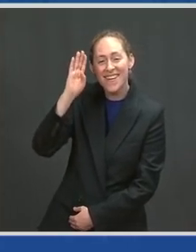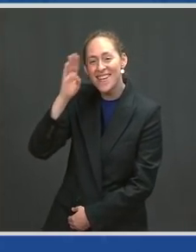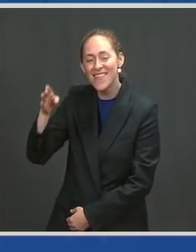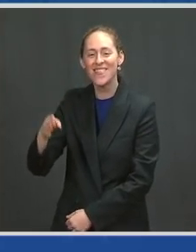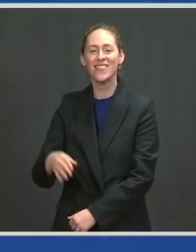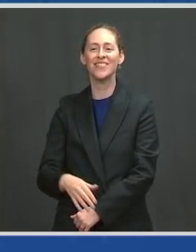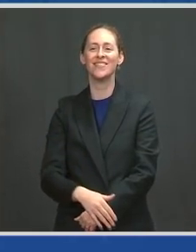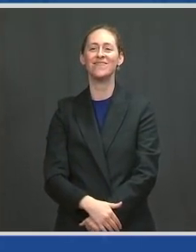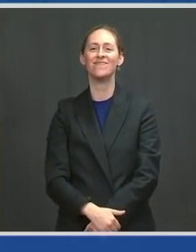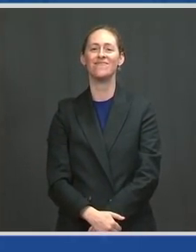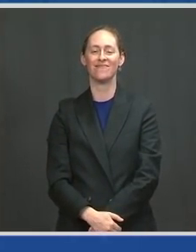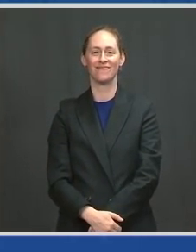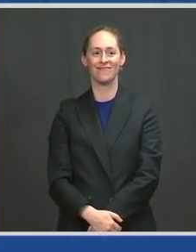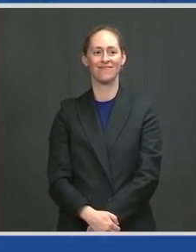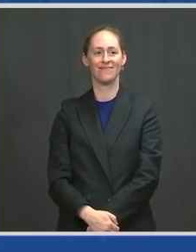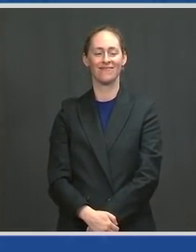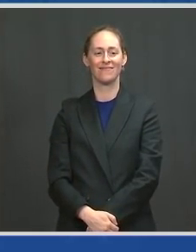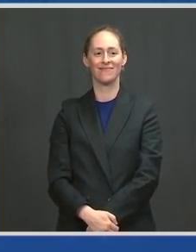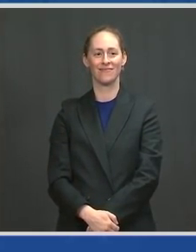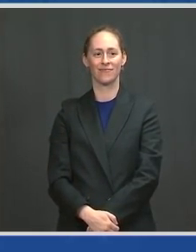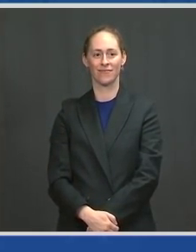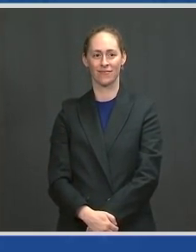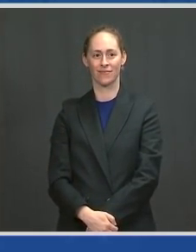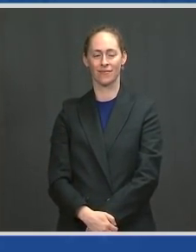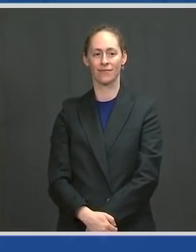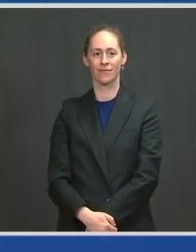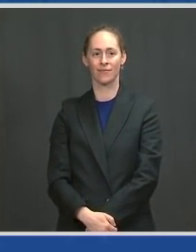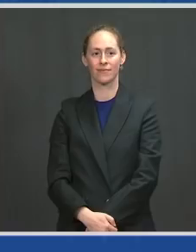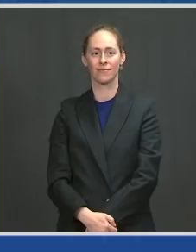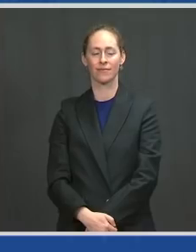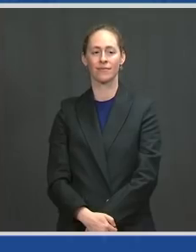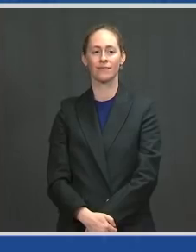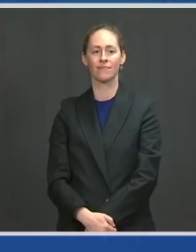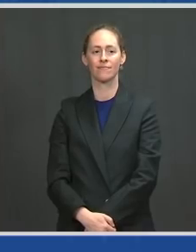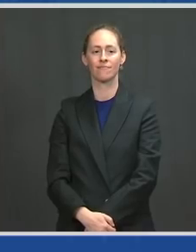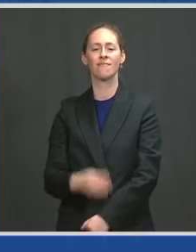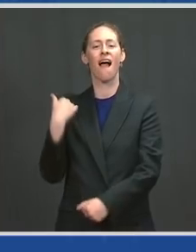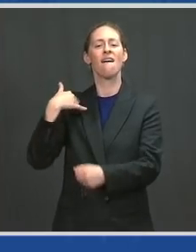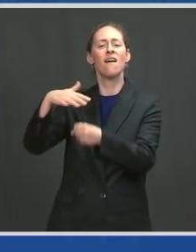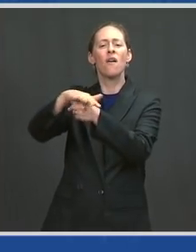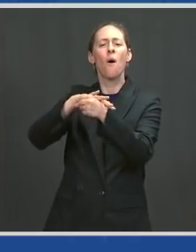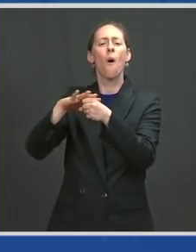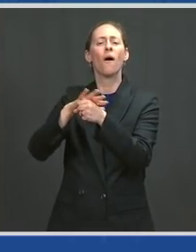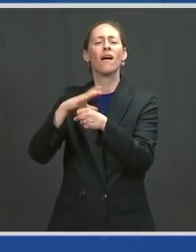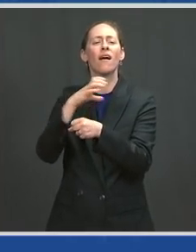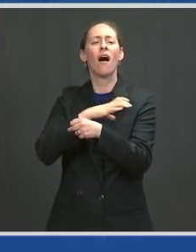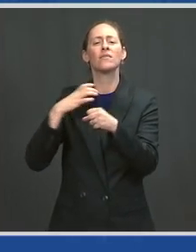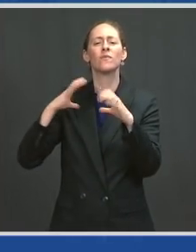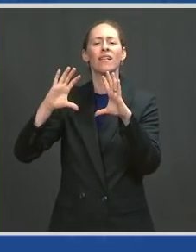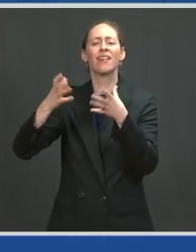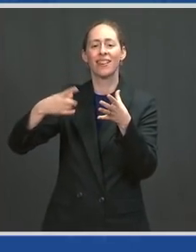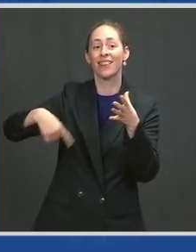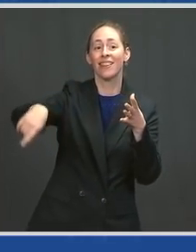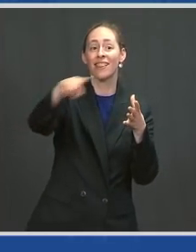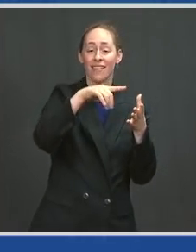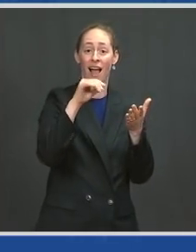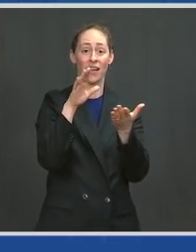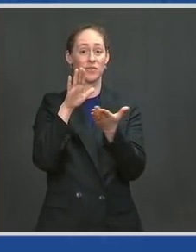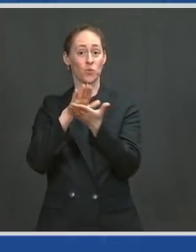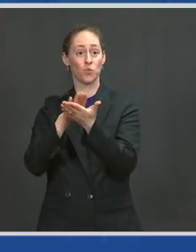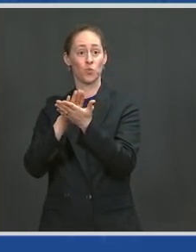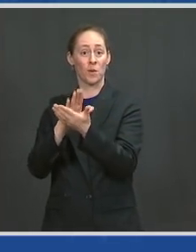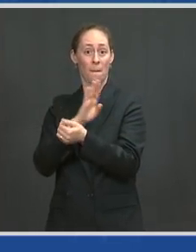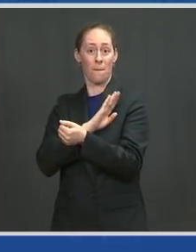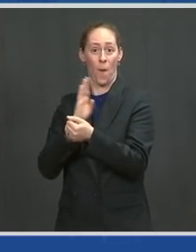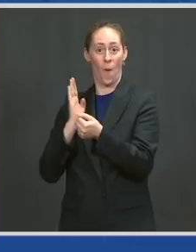We have numerous members of our local council and school board. Thank you all so much for being here and your leadership over this past year.